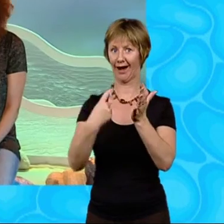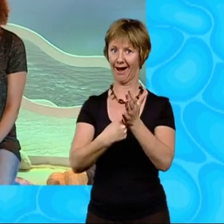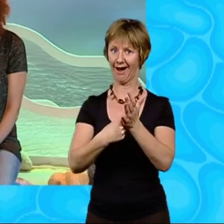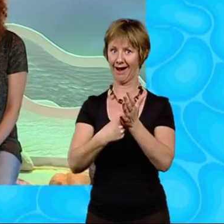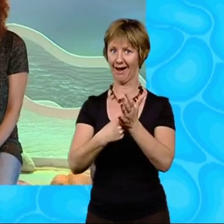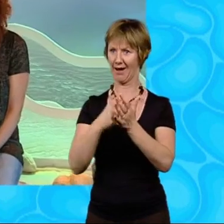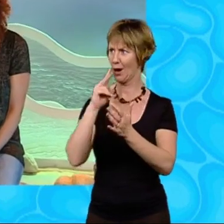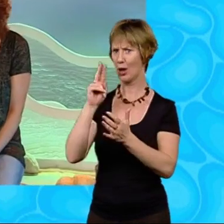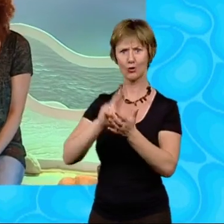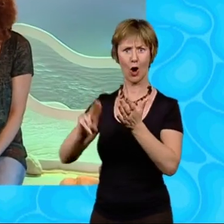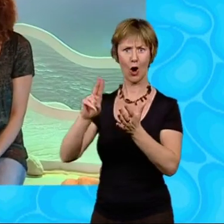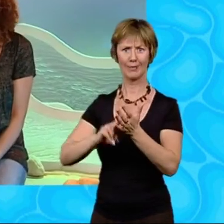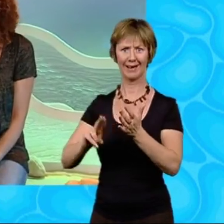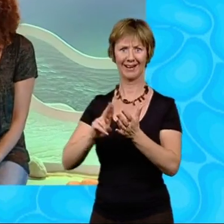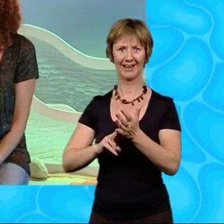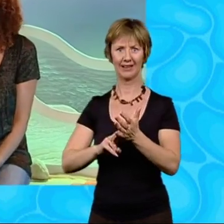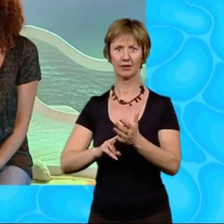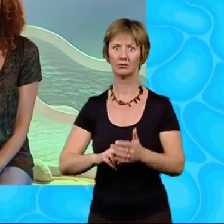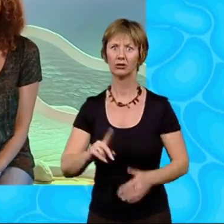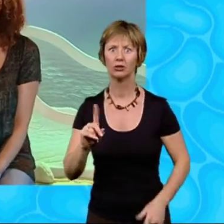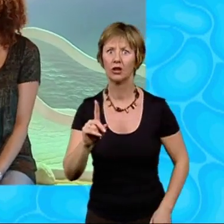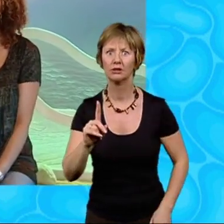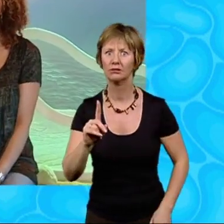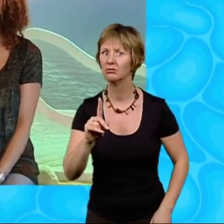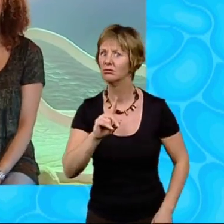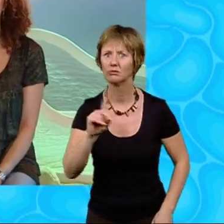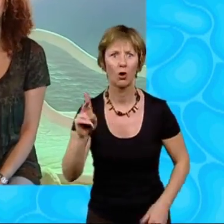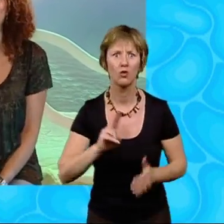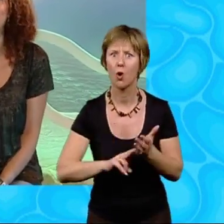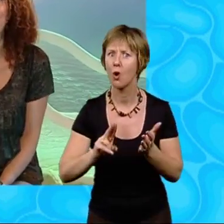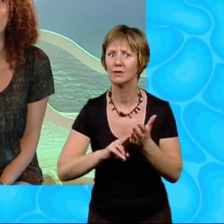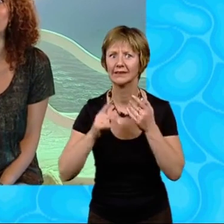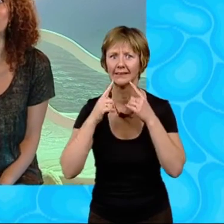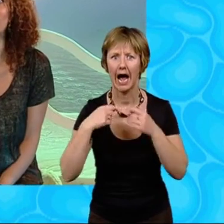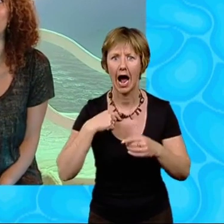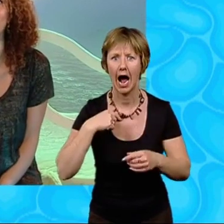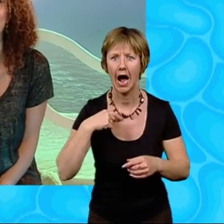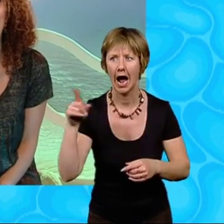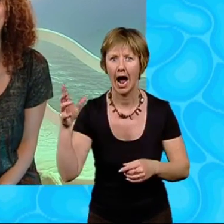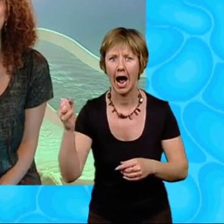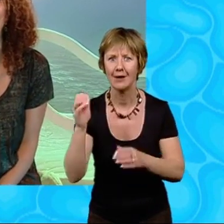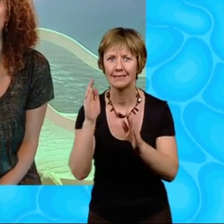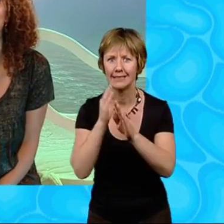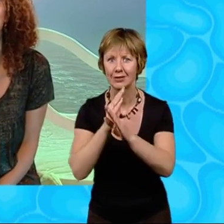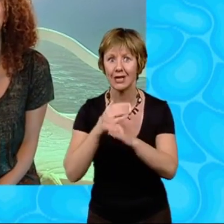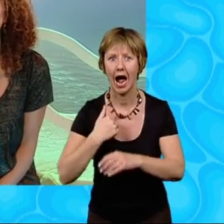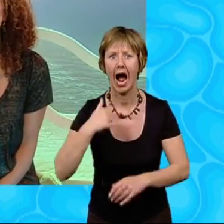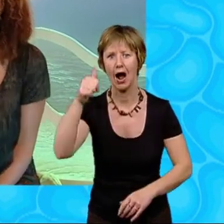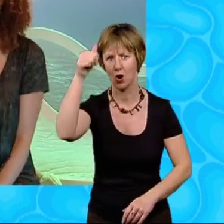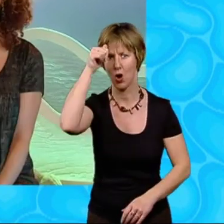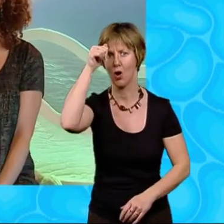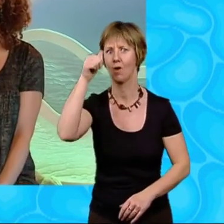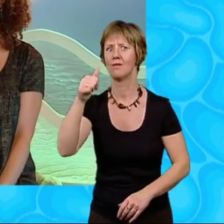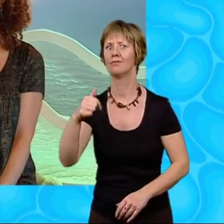But she's not! Not a bit of it. She has a secret, and I know what it